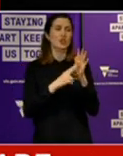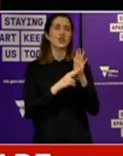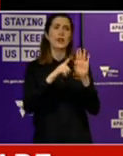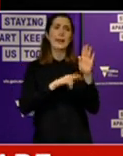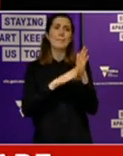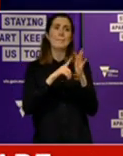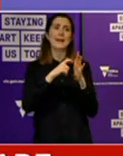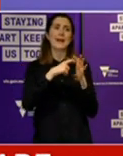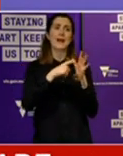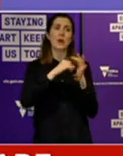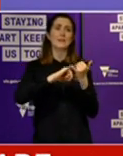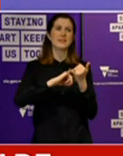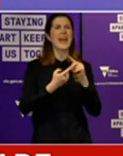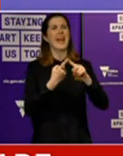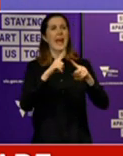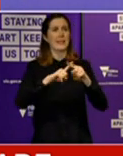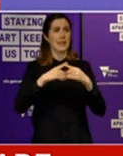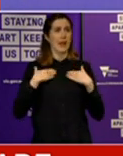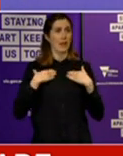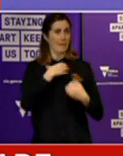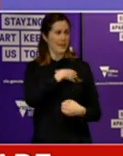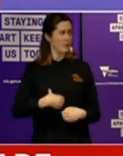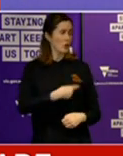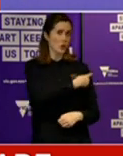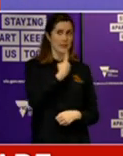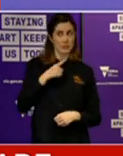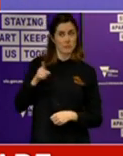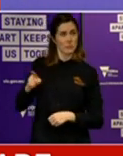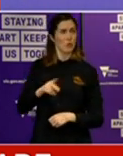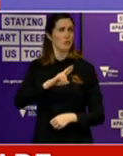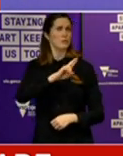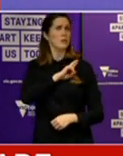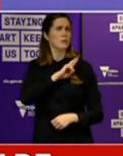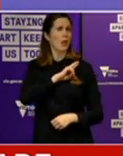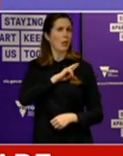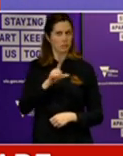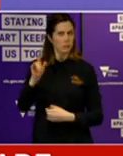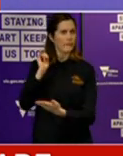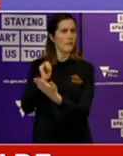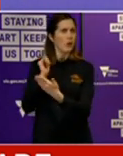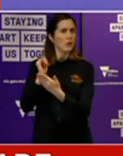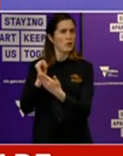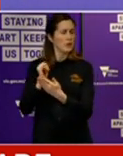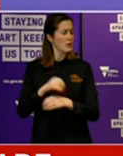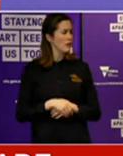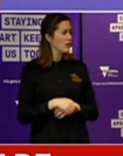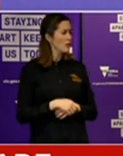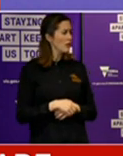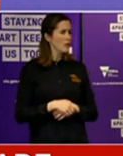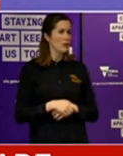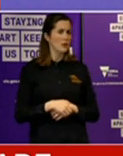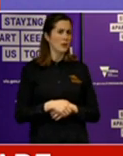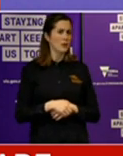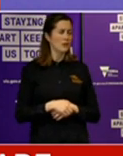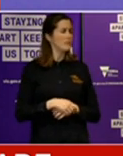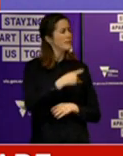for the hotel quarantine program. Why then did you, after that, continue to tell us that you had confidence